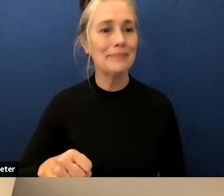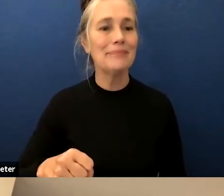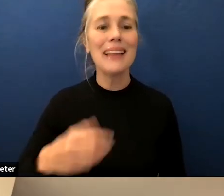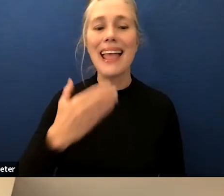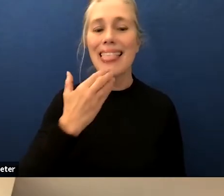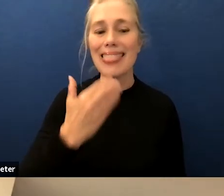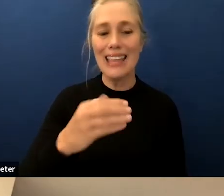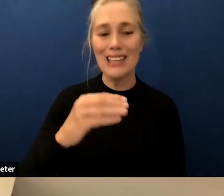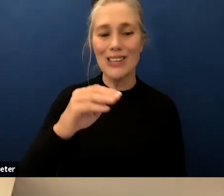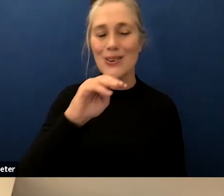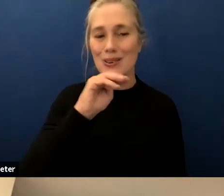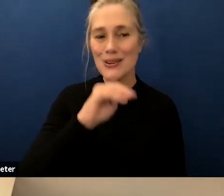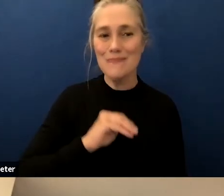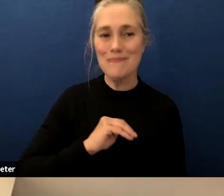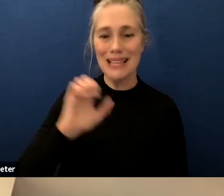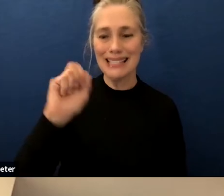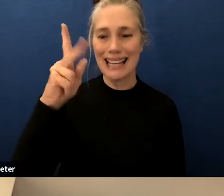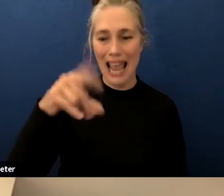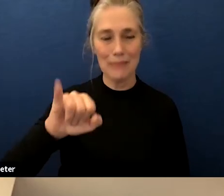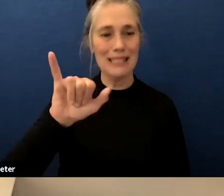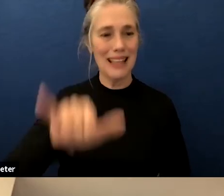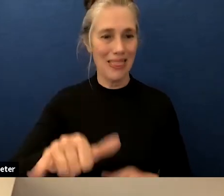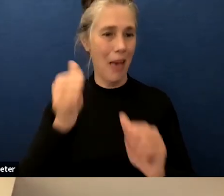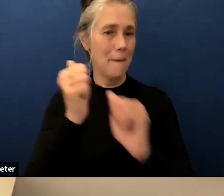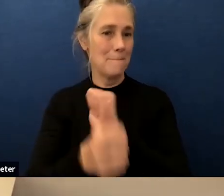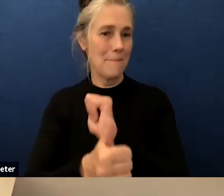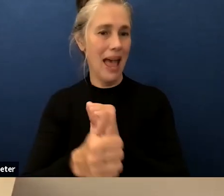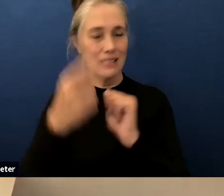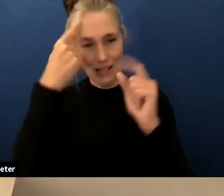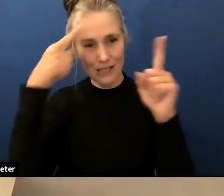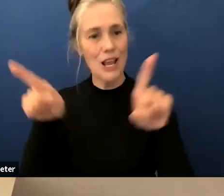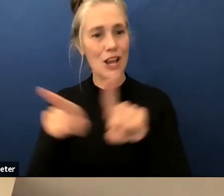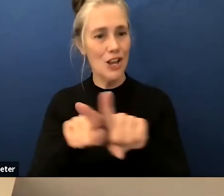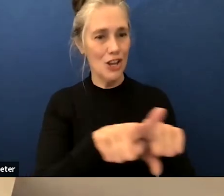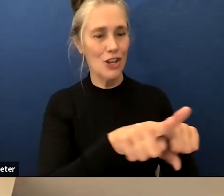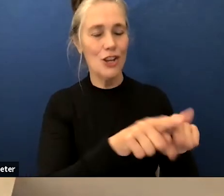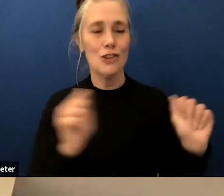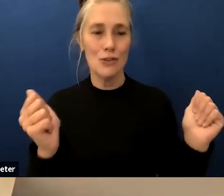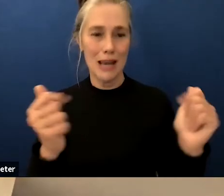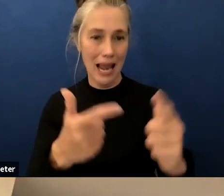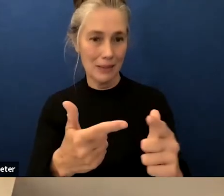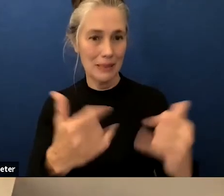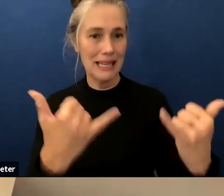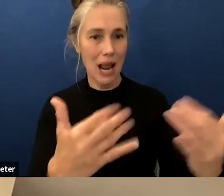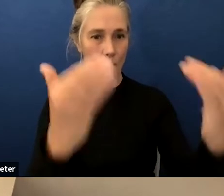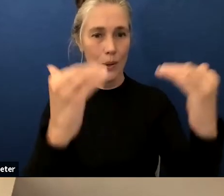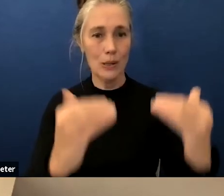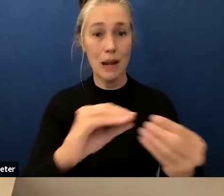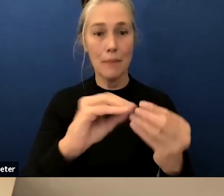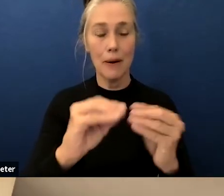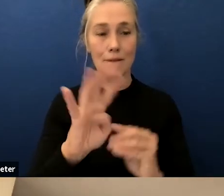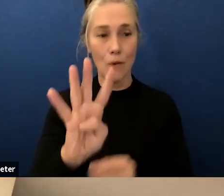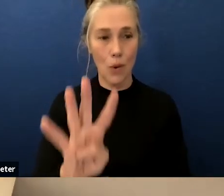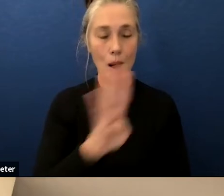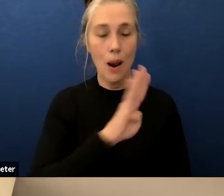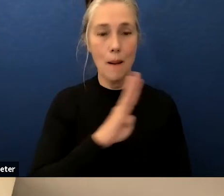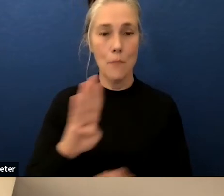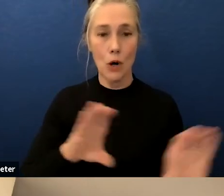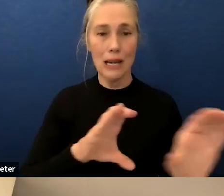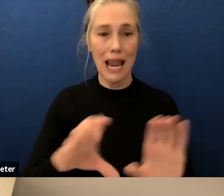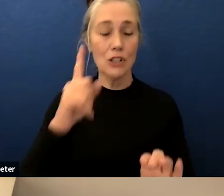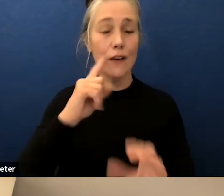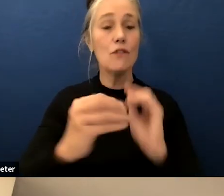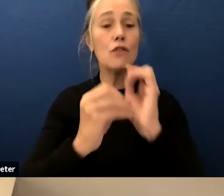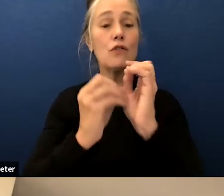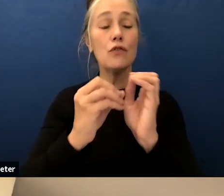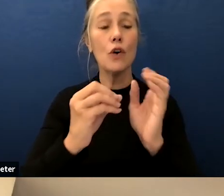and that motion passes unanimously board members we all now go on to number four which is the board action on student discipline